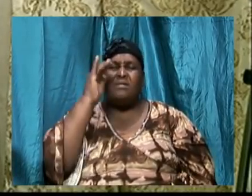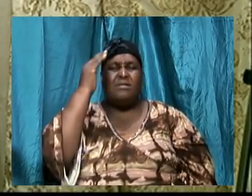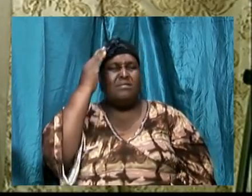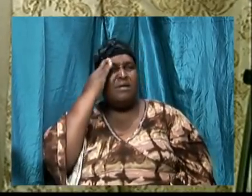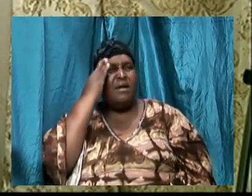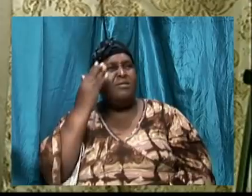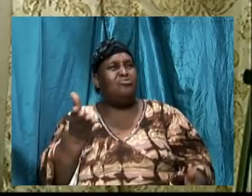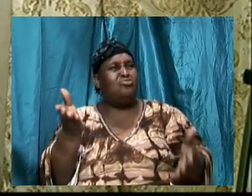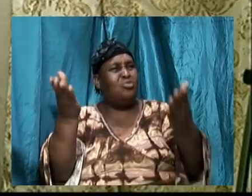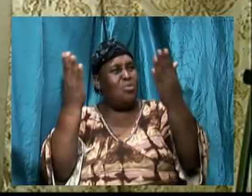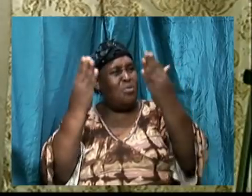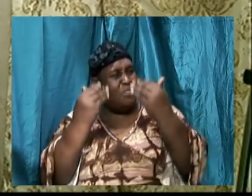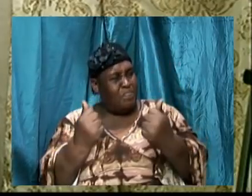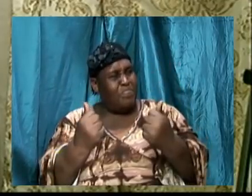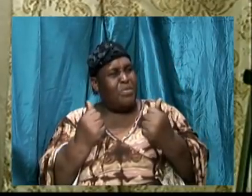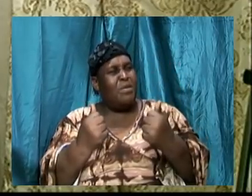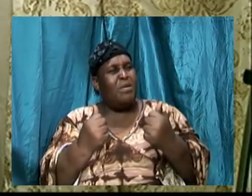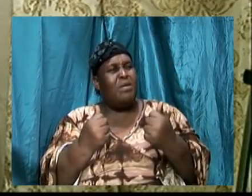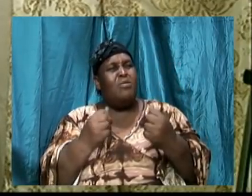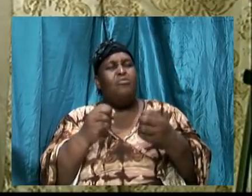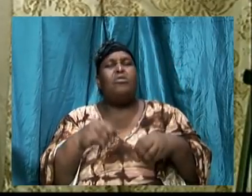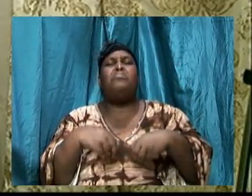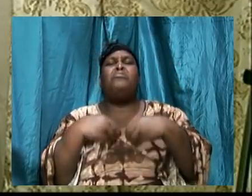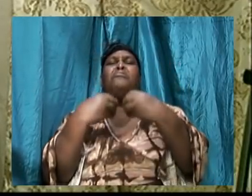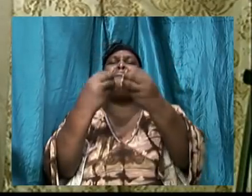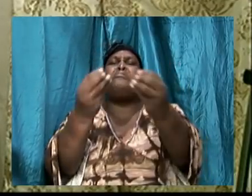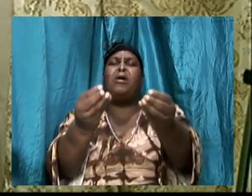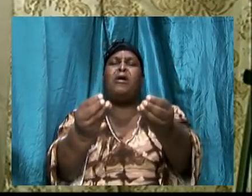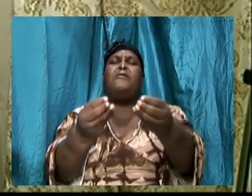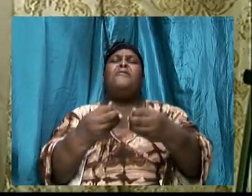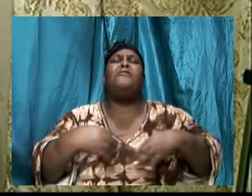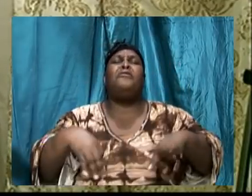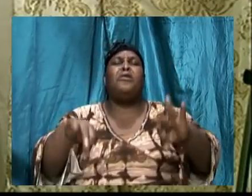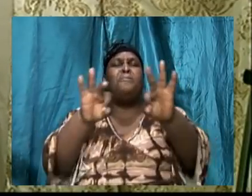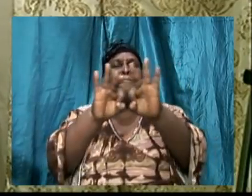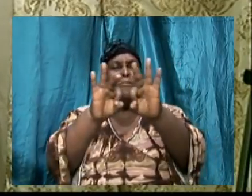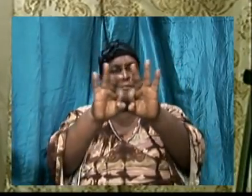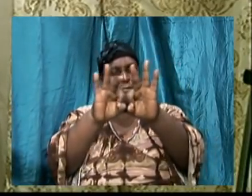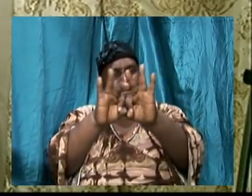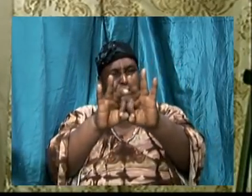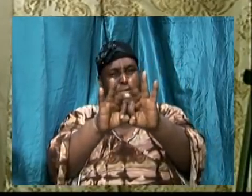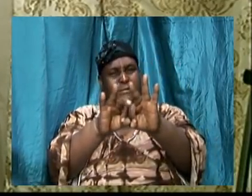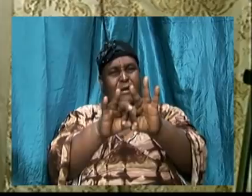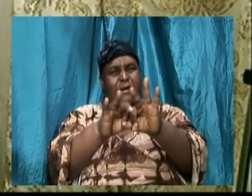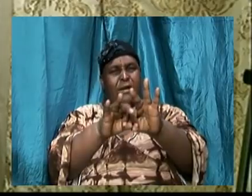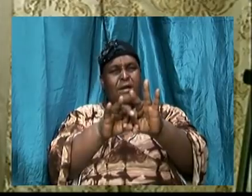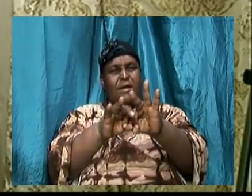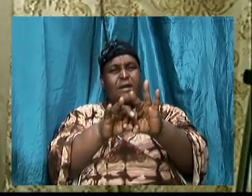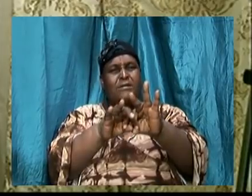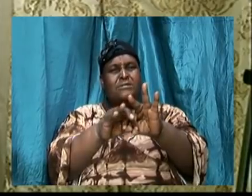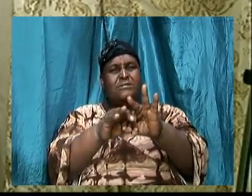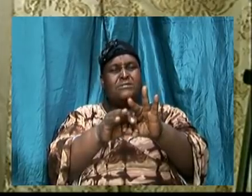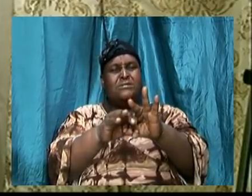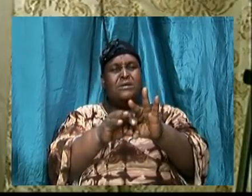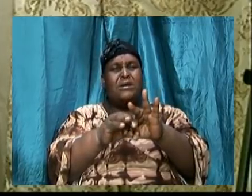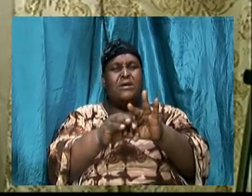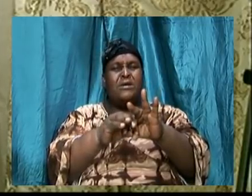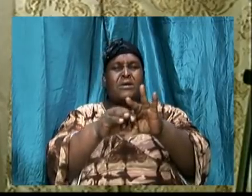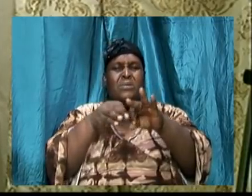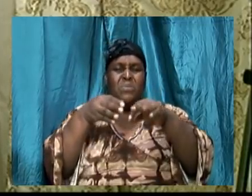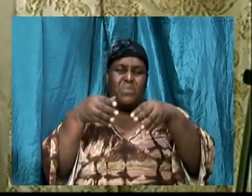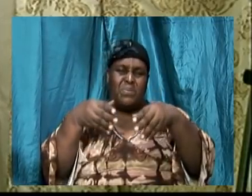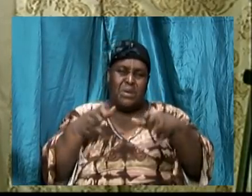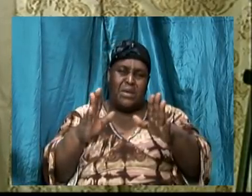necessary light. And without this knowledge, we become fools. We act as fools. We do the thing that